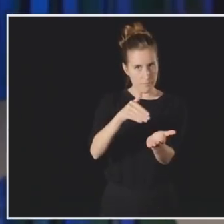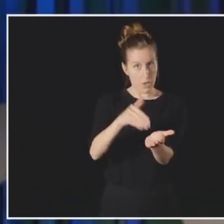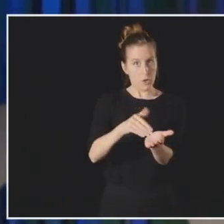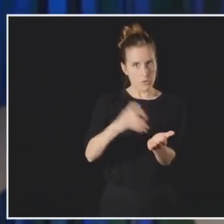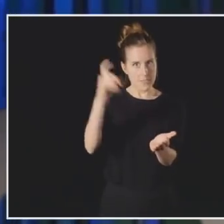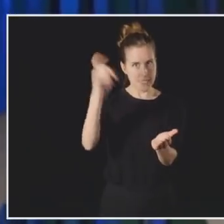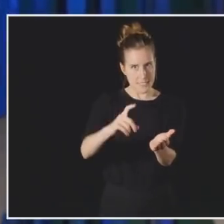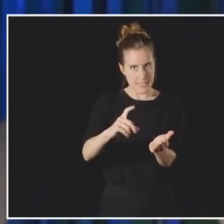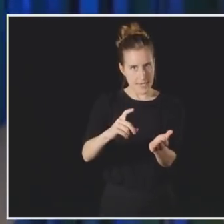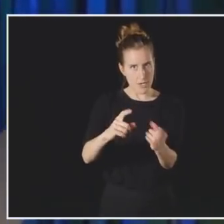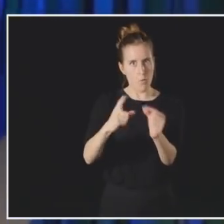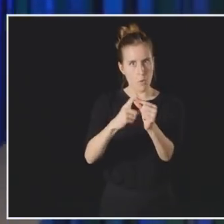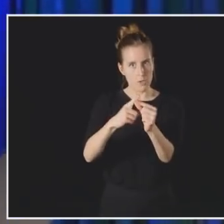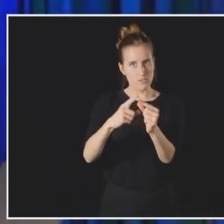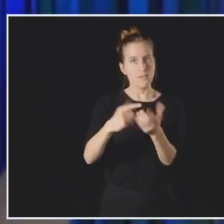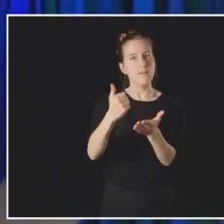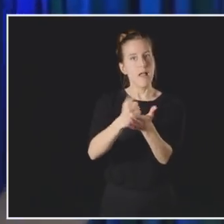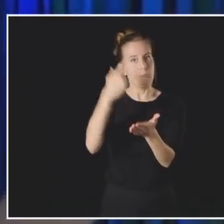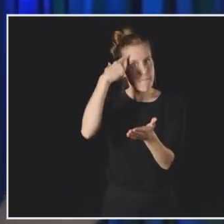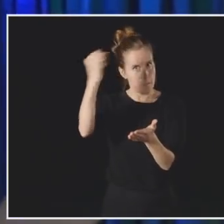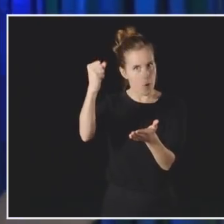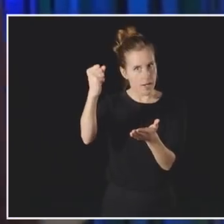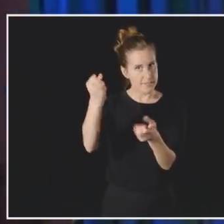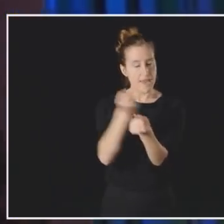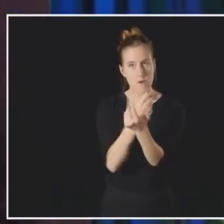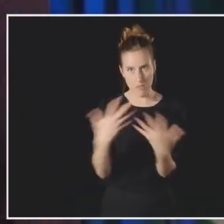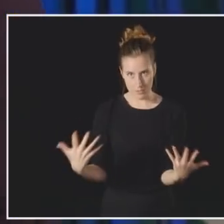but we need mnemonics to remember everything.